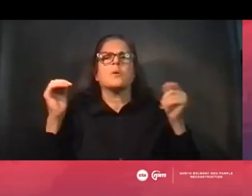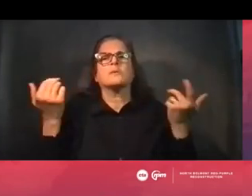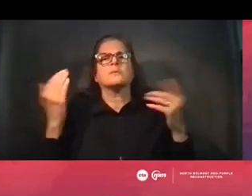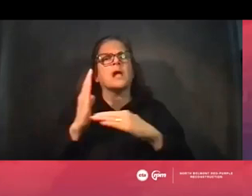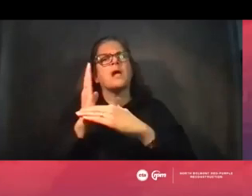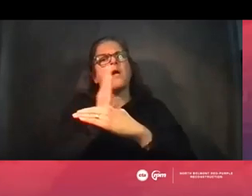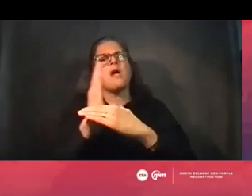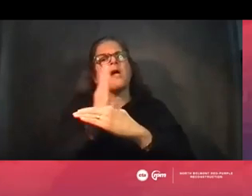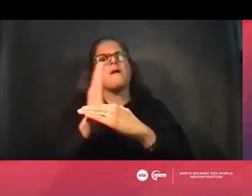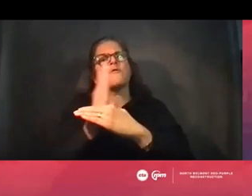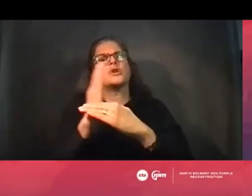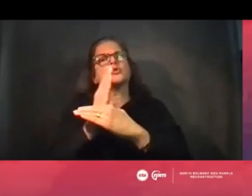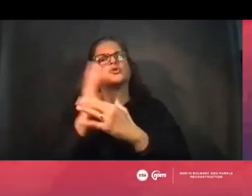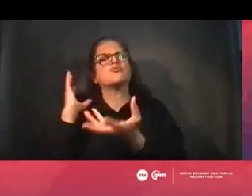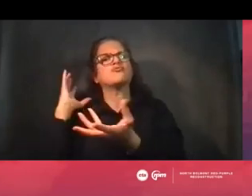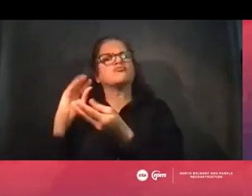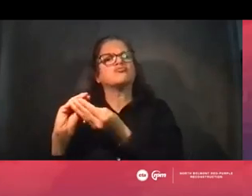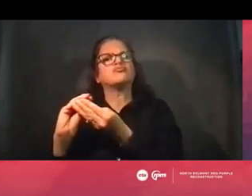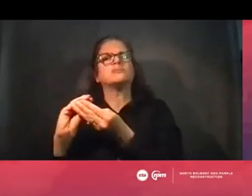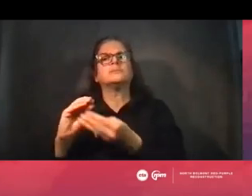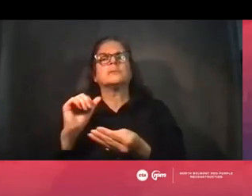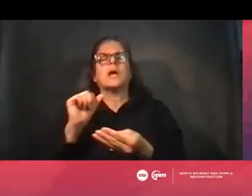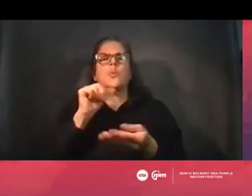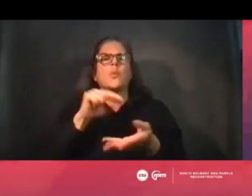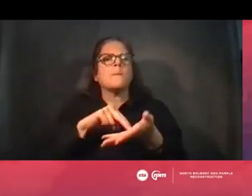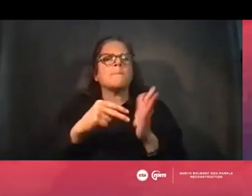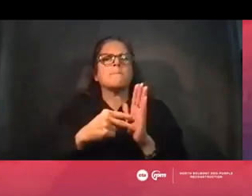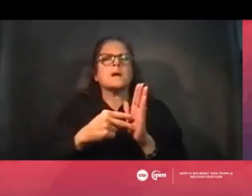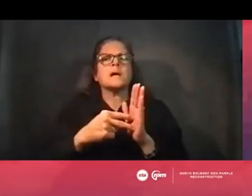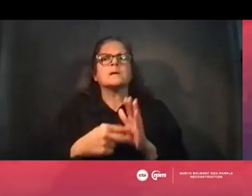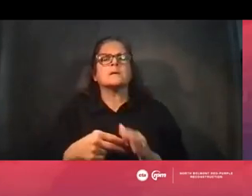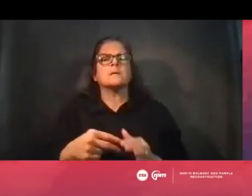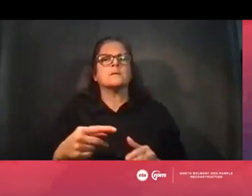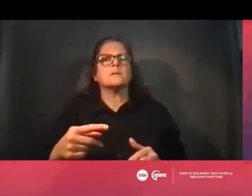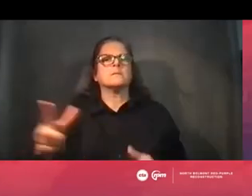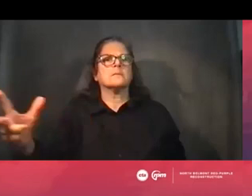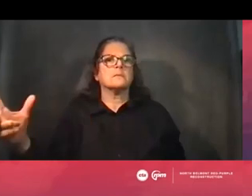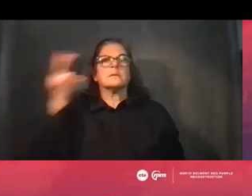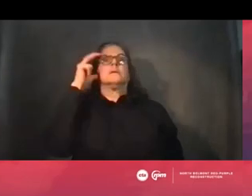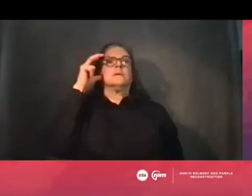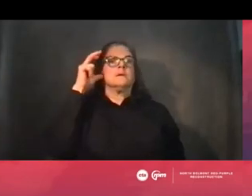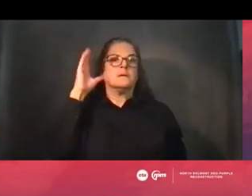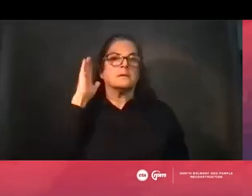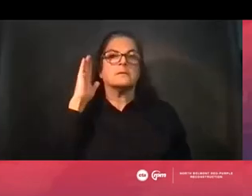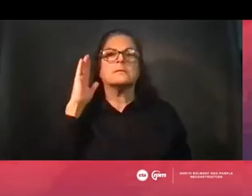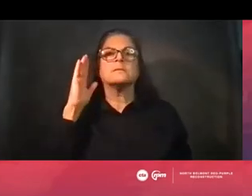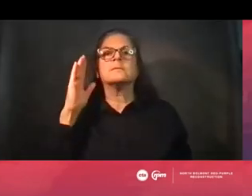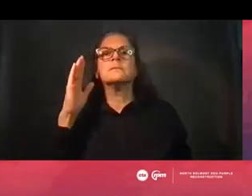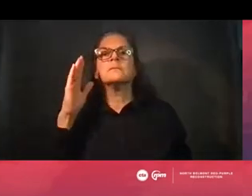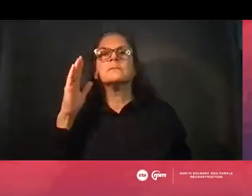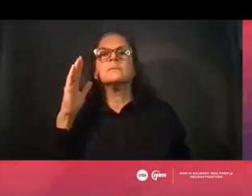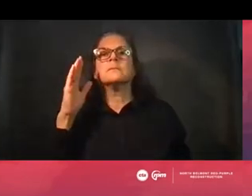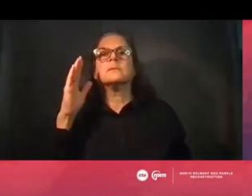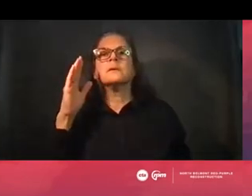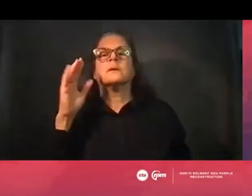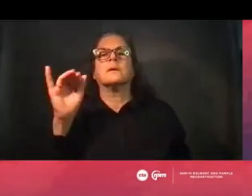a certain time period, rather than instantaneous sound that you may take on an application you would put on your phone. It's